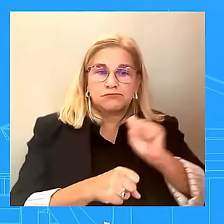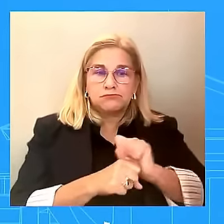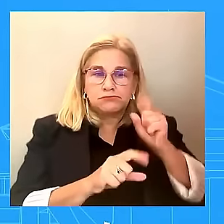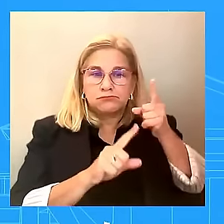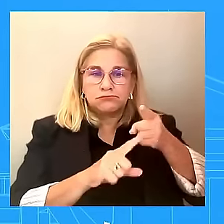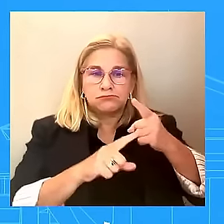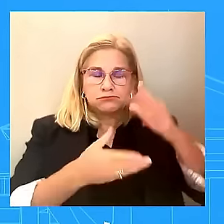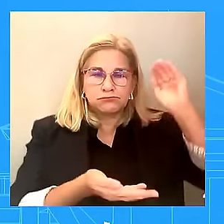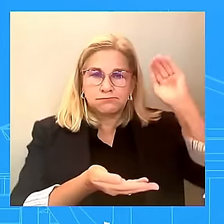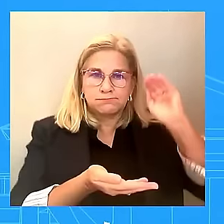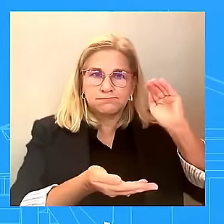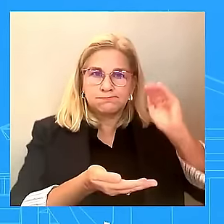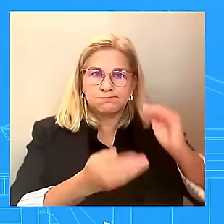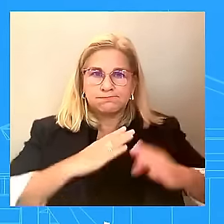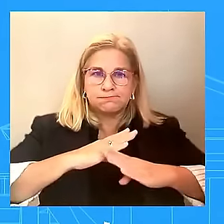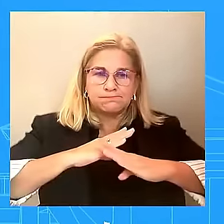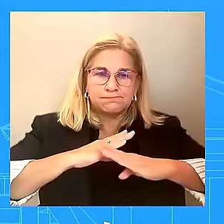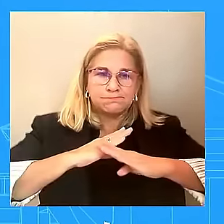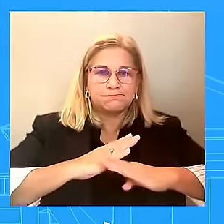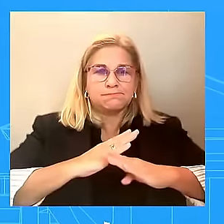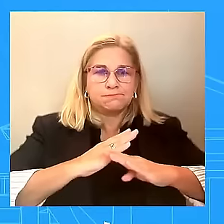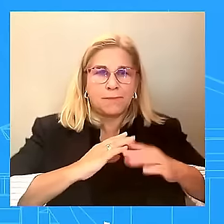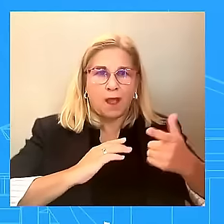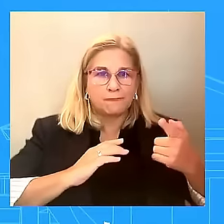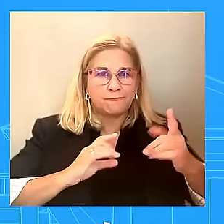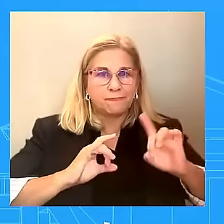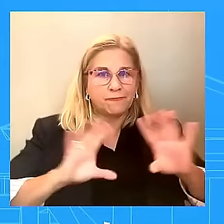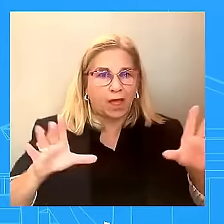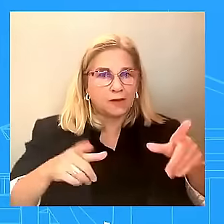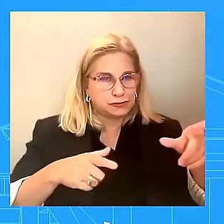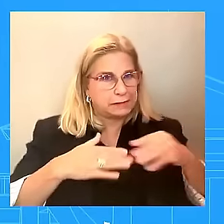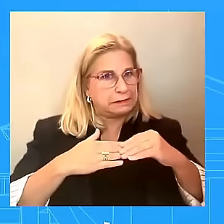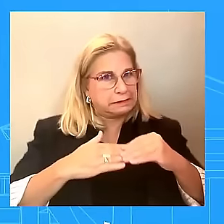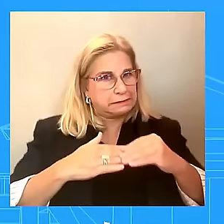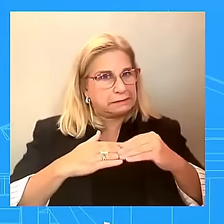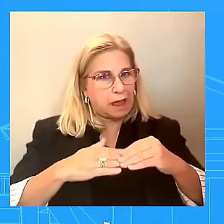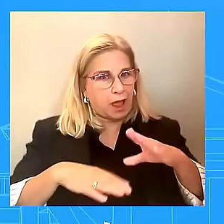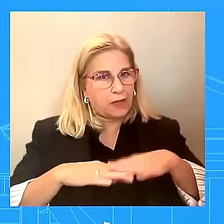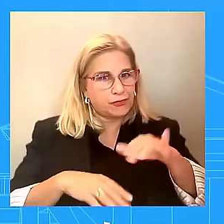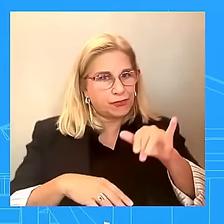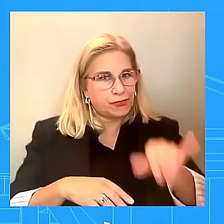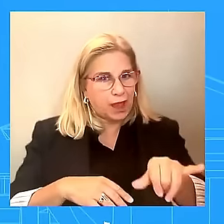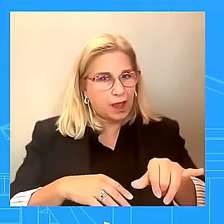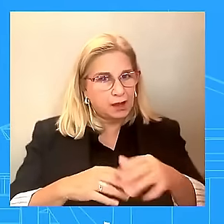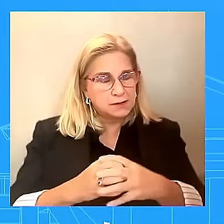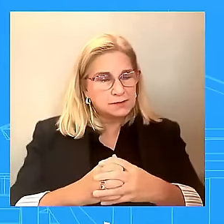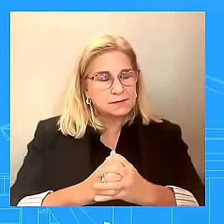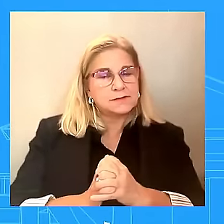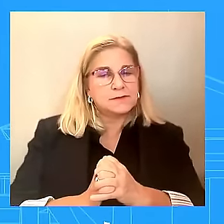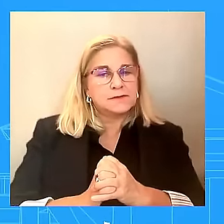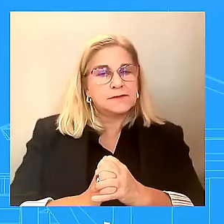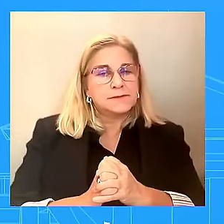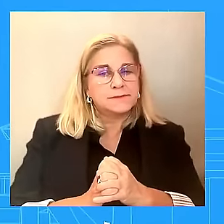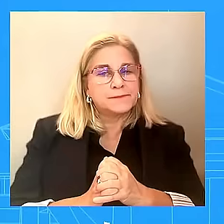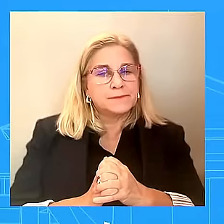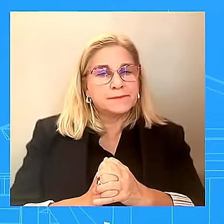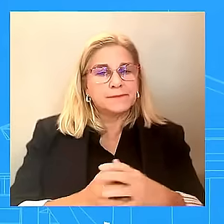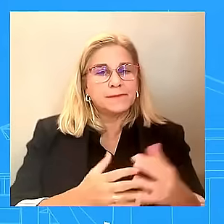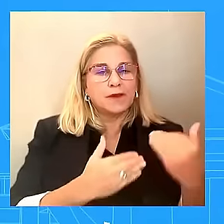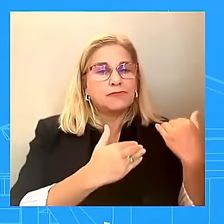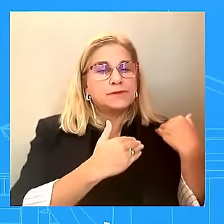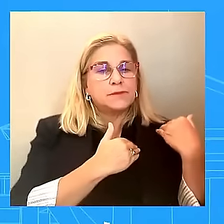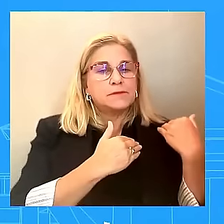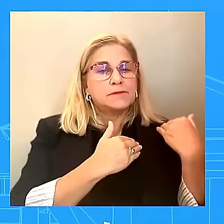we're asking for responsible gun ownership. That's what we want to see. That's what's important here.